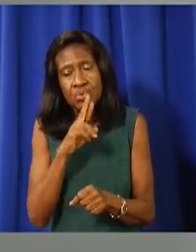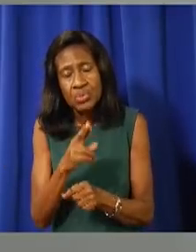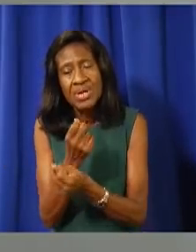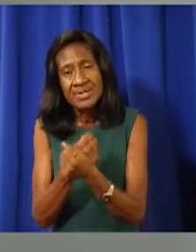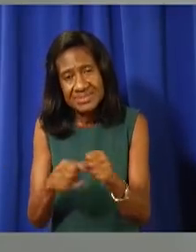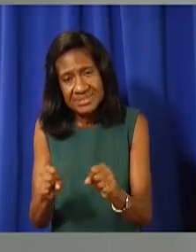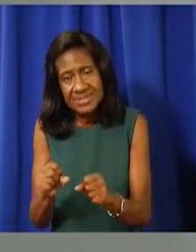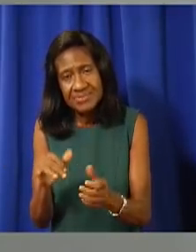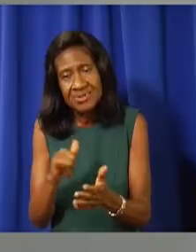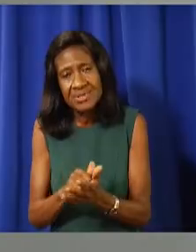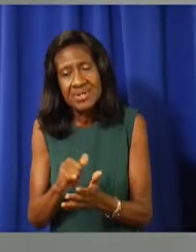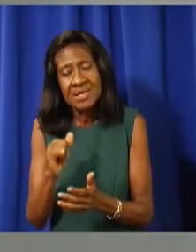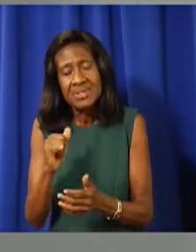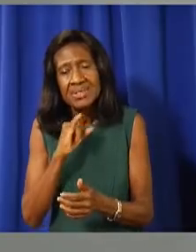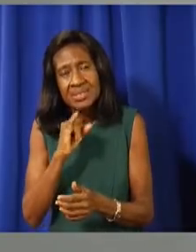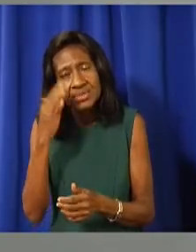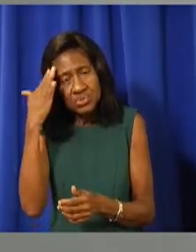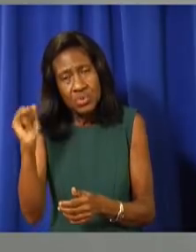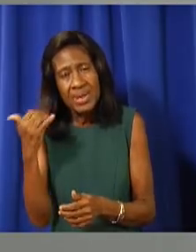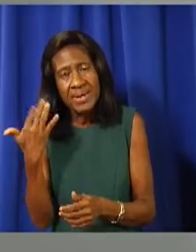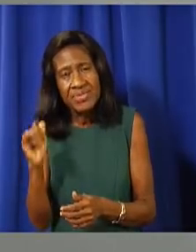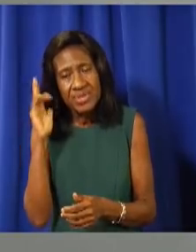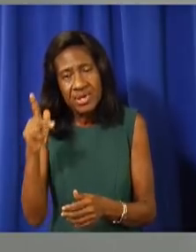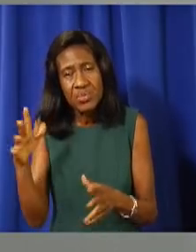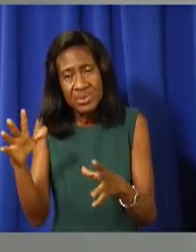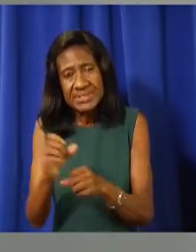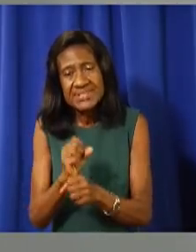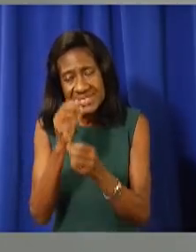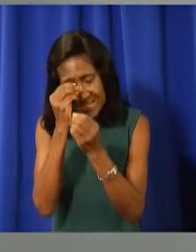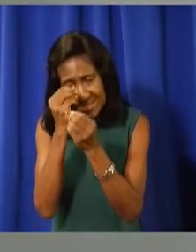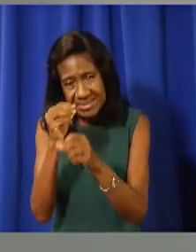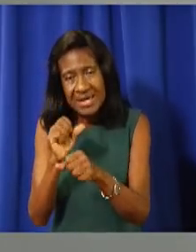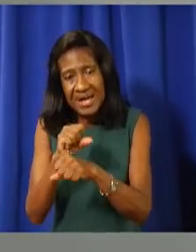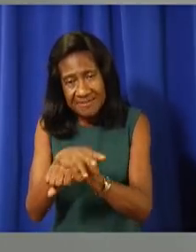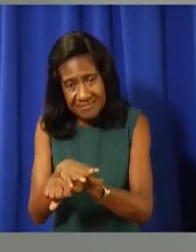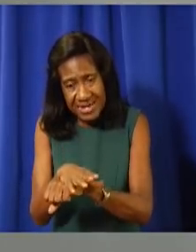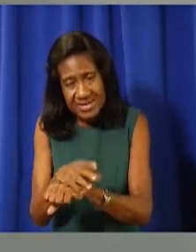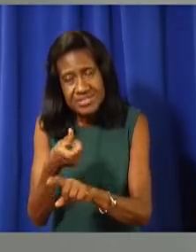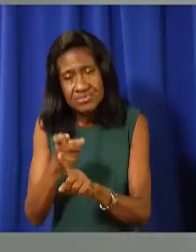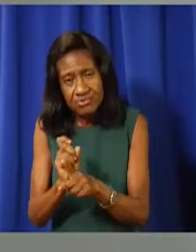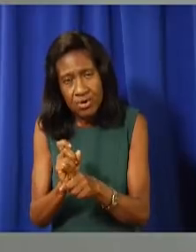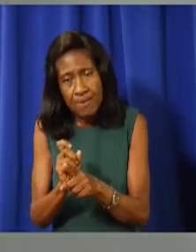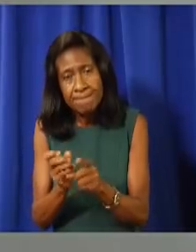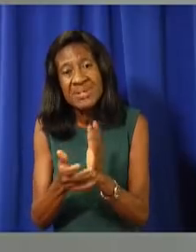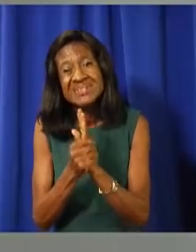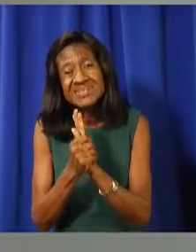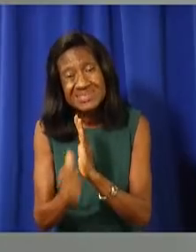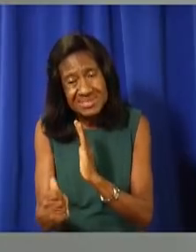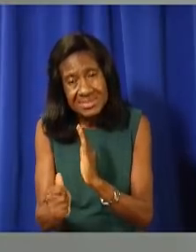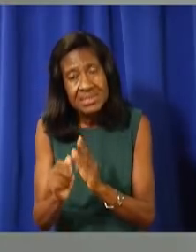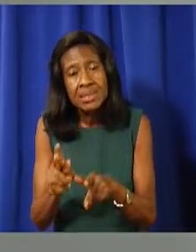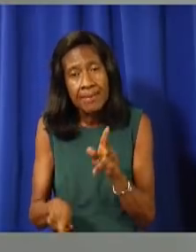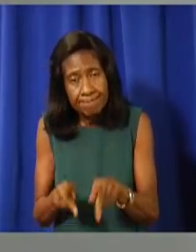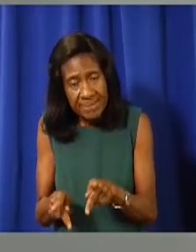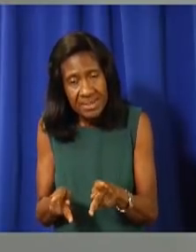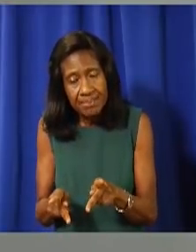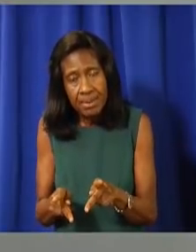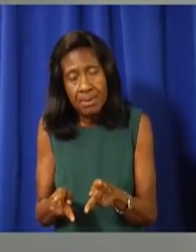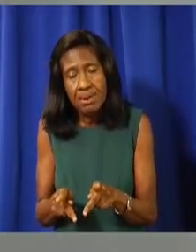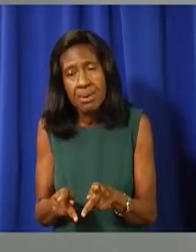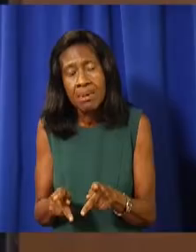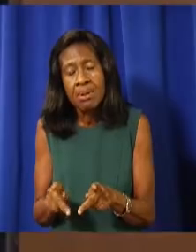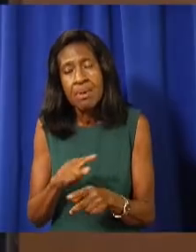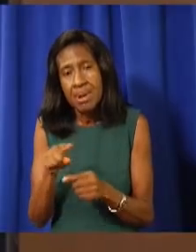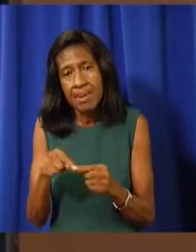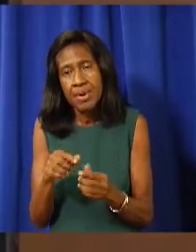we're going to take the advice of the technocrats and the professionals in this to make sure it's done in a safe way because that's the PAC commitment. Thank you.